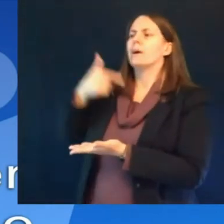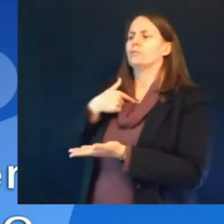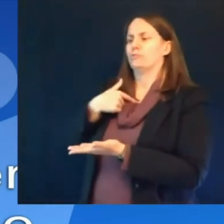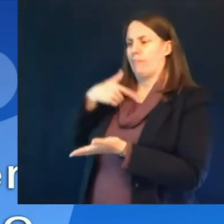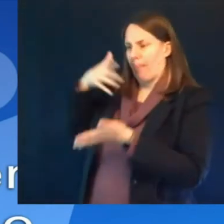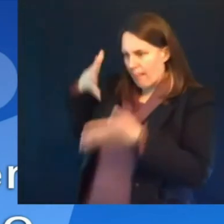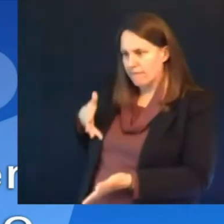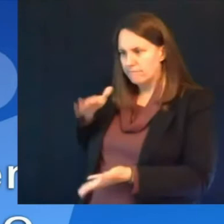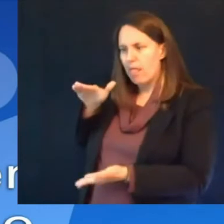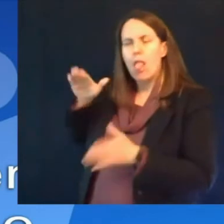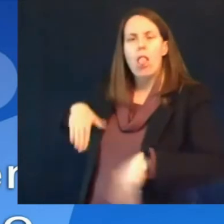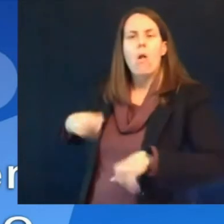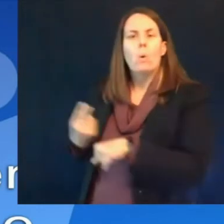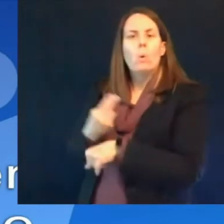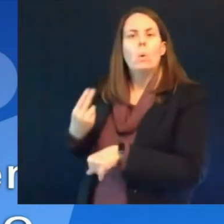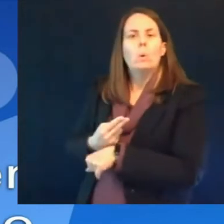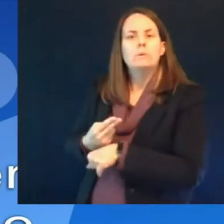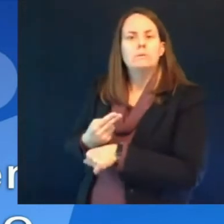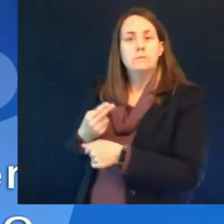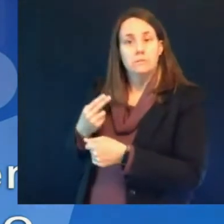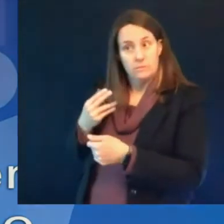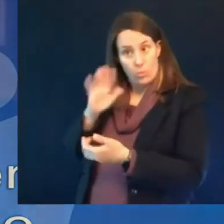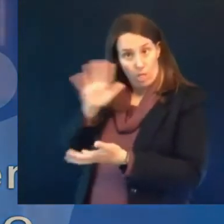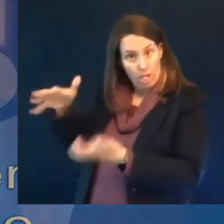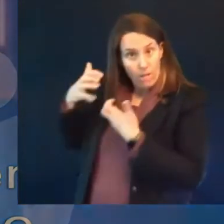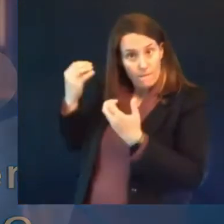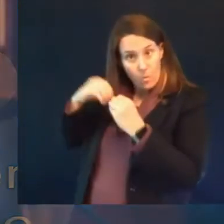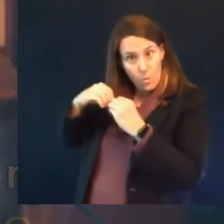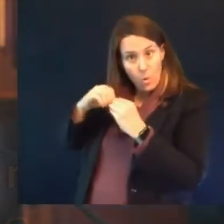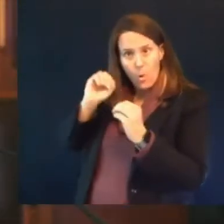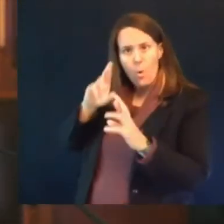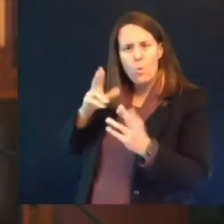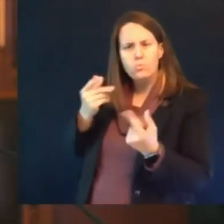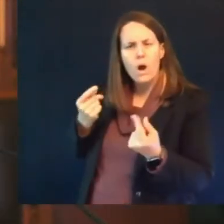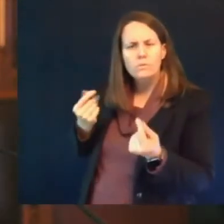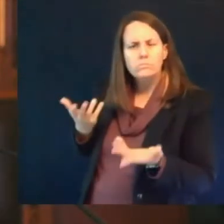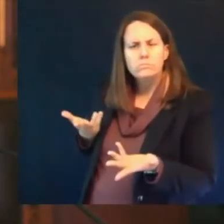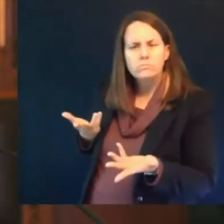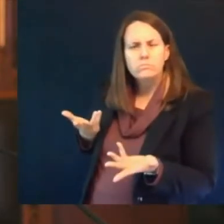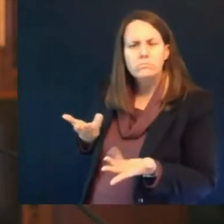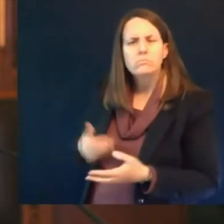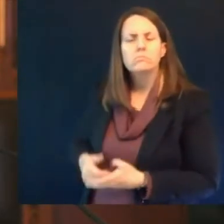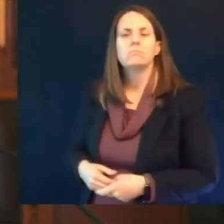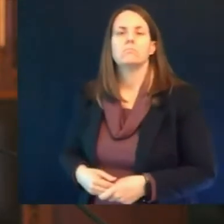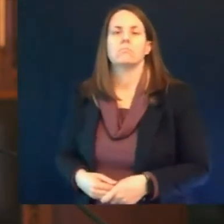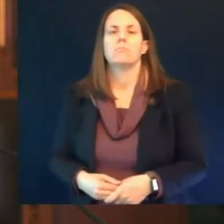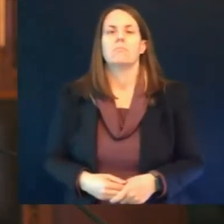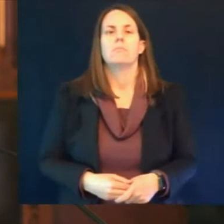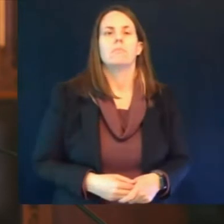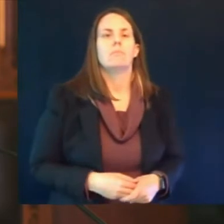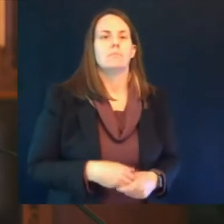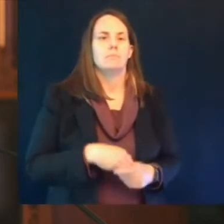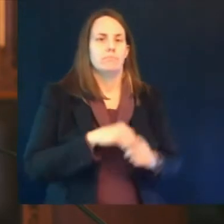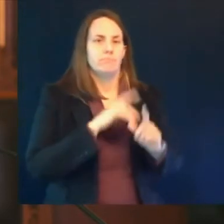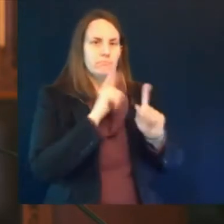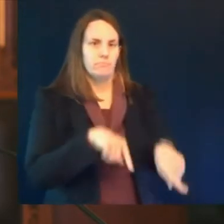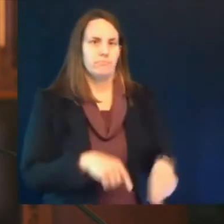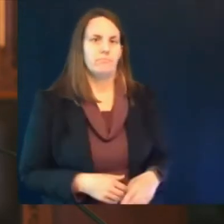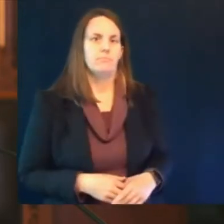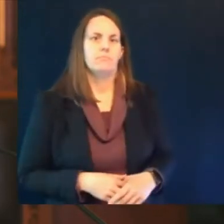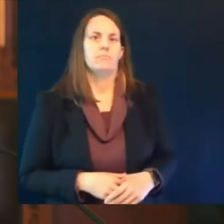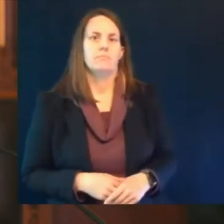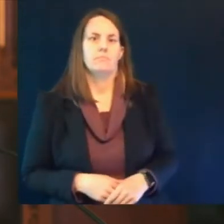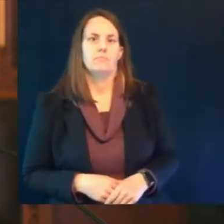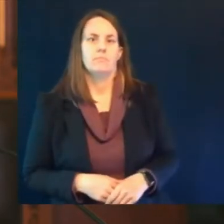way yeah we've um we've administered about 156 thousand doses sean